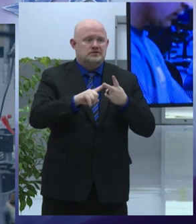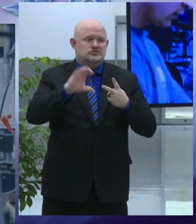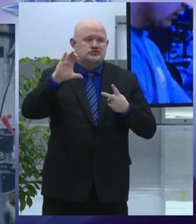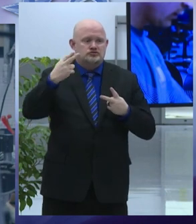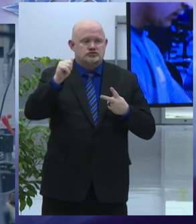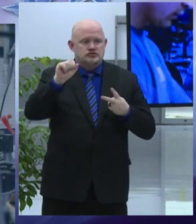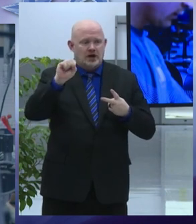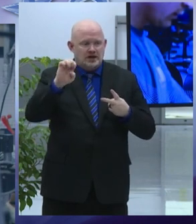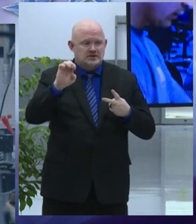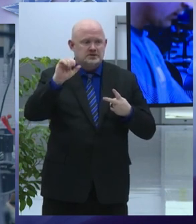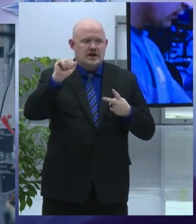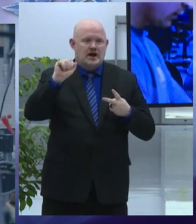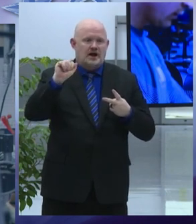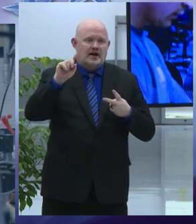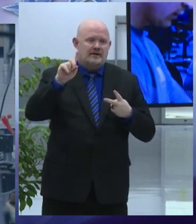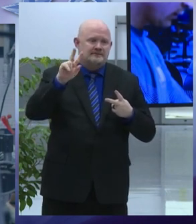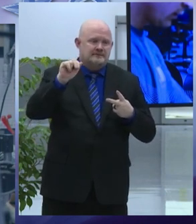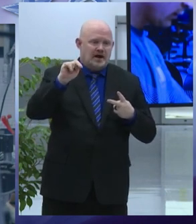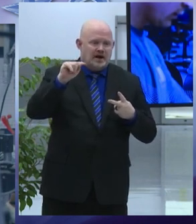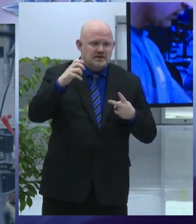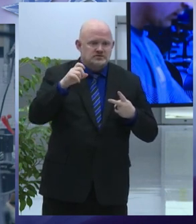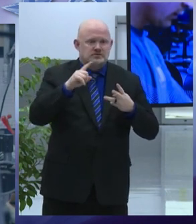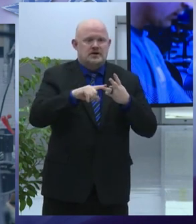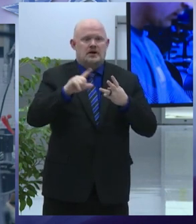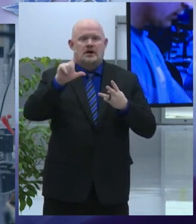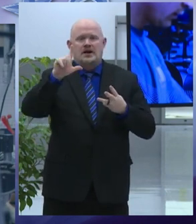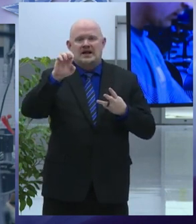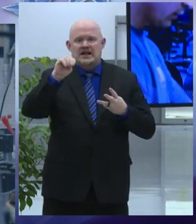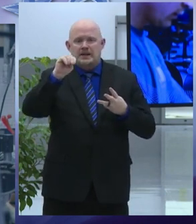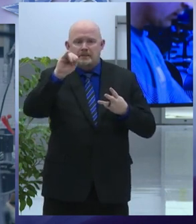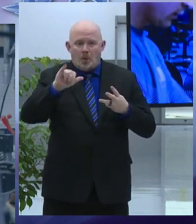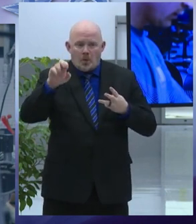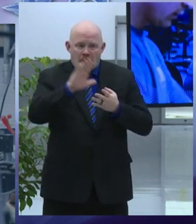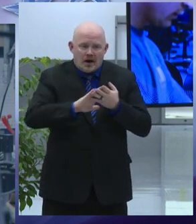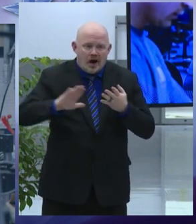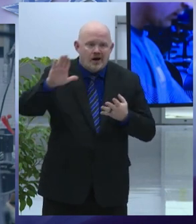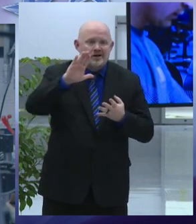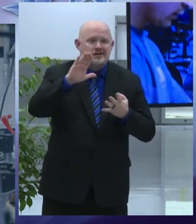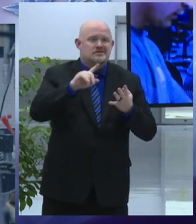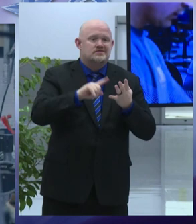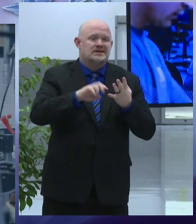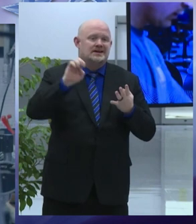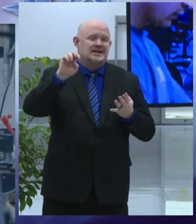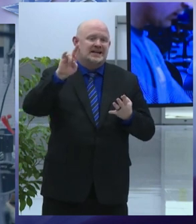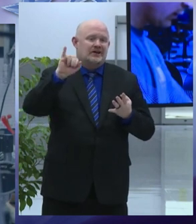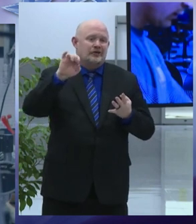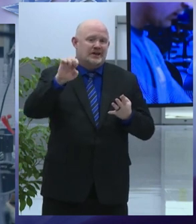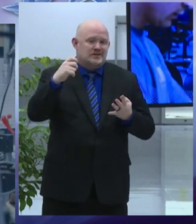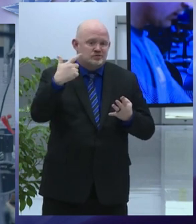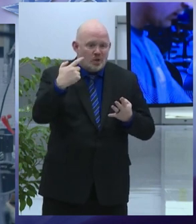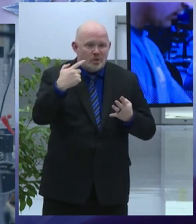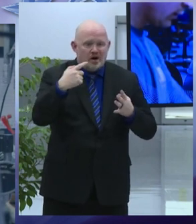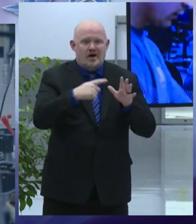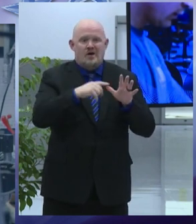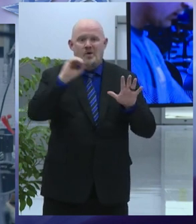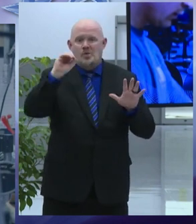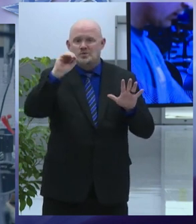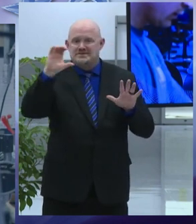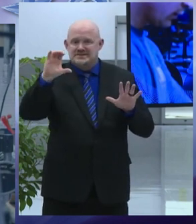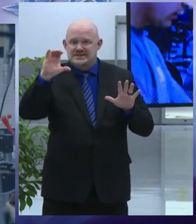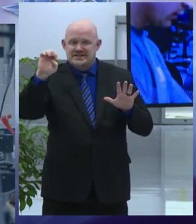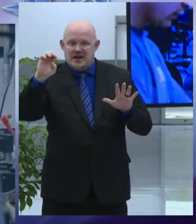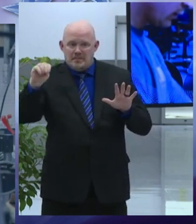le moyne colleges erie 21 ocm boces onondaga community college in suny eoc have completed